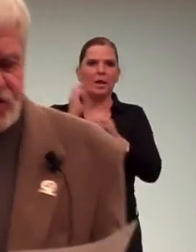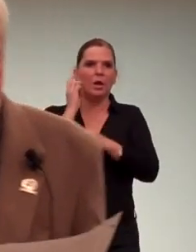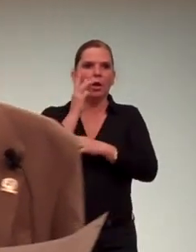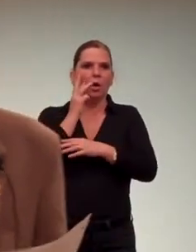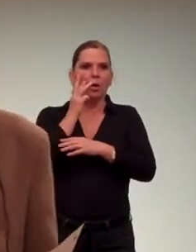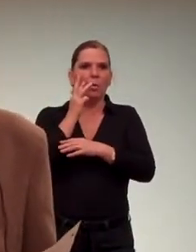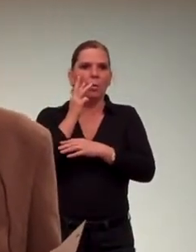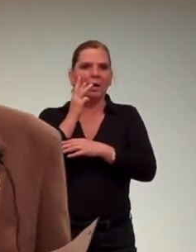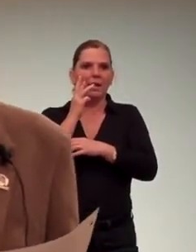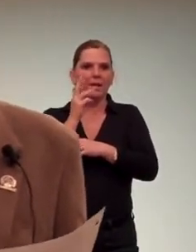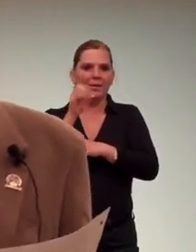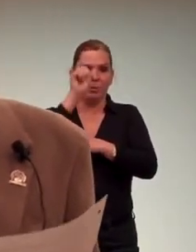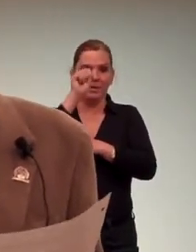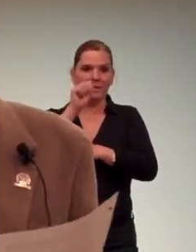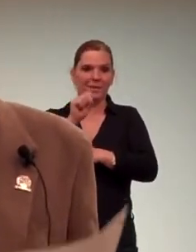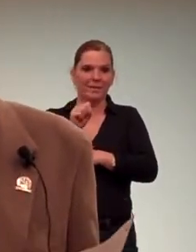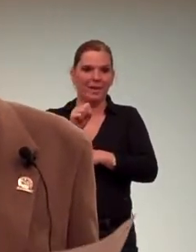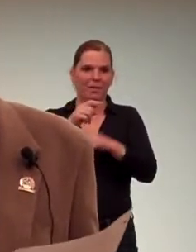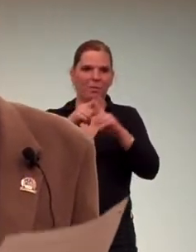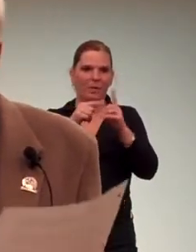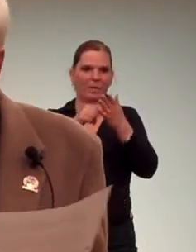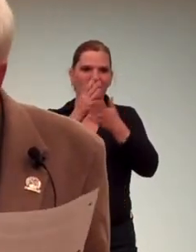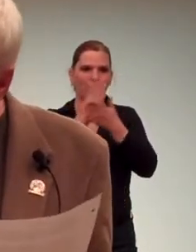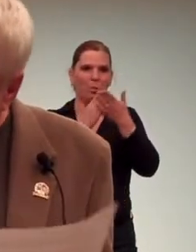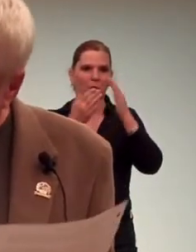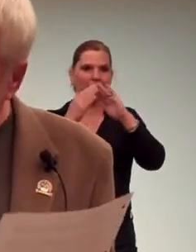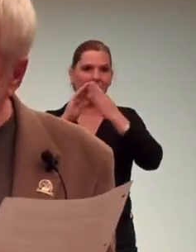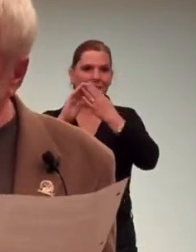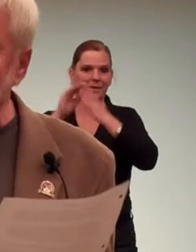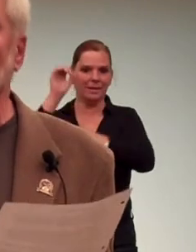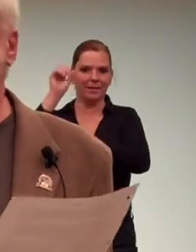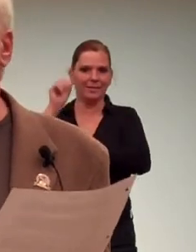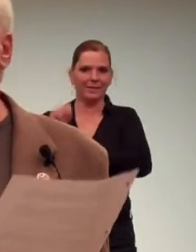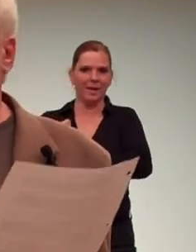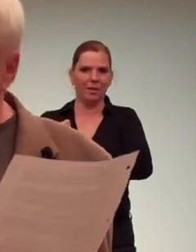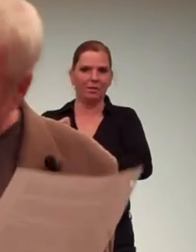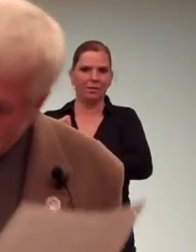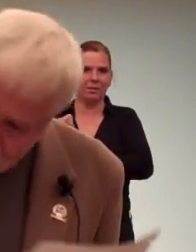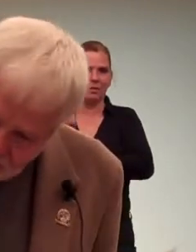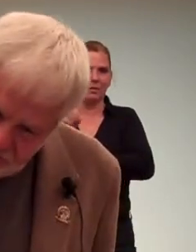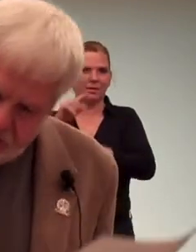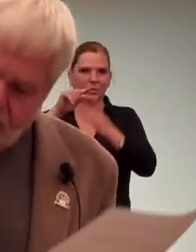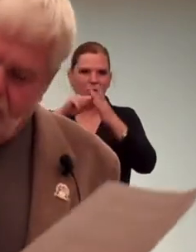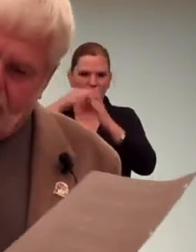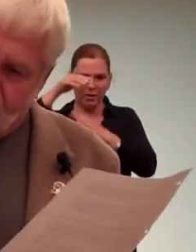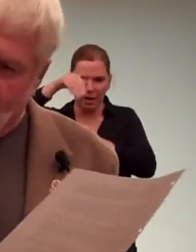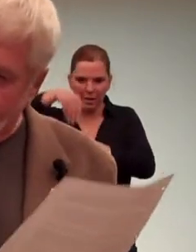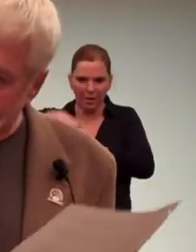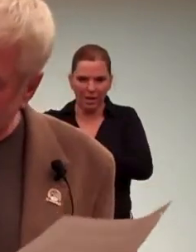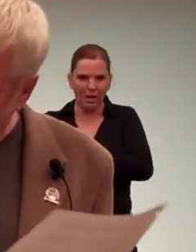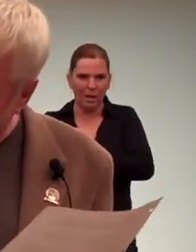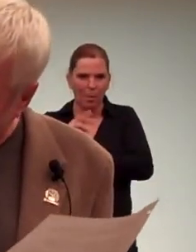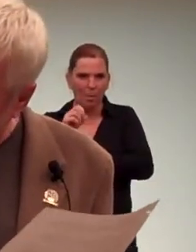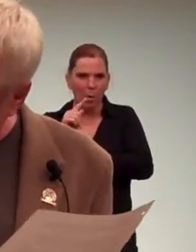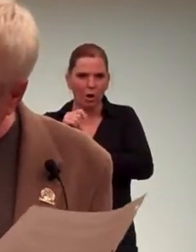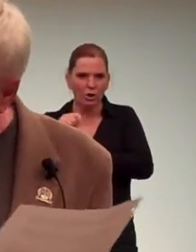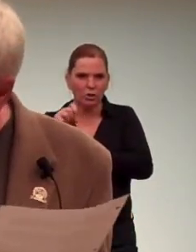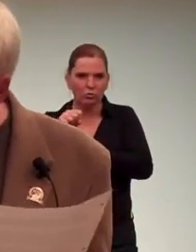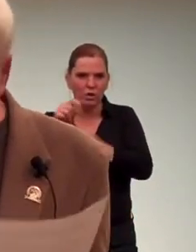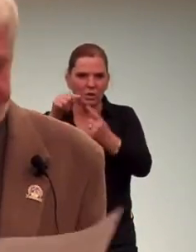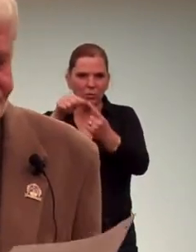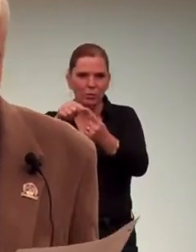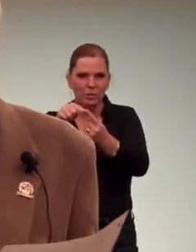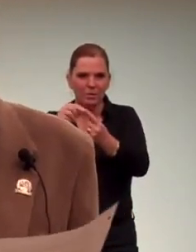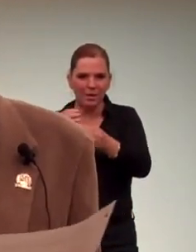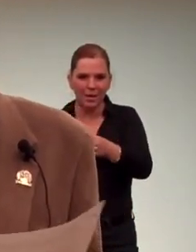wheeling edged its way southward, but this part of the city, and southward means where you start down the hill on Market Street going toward